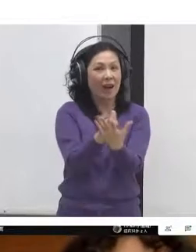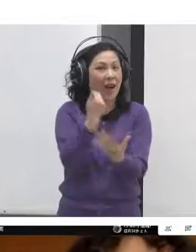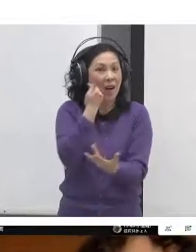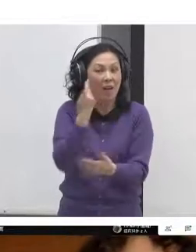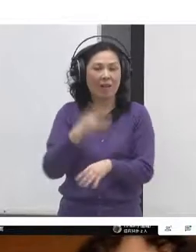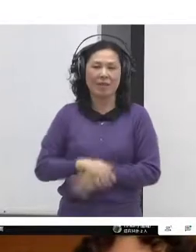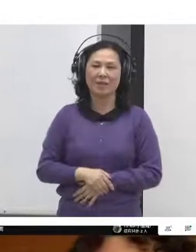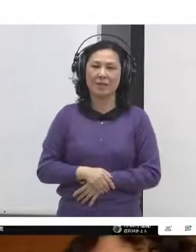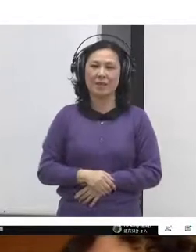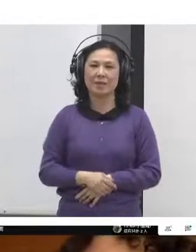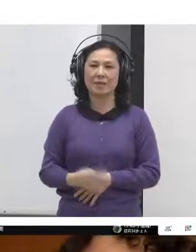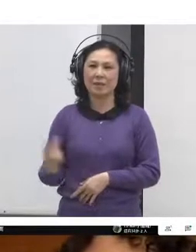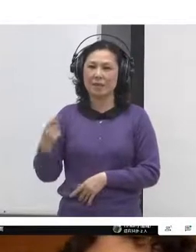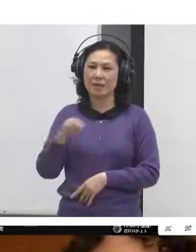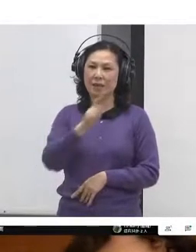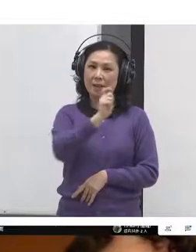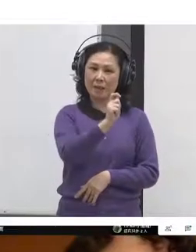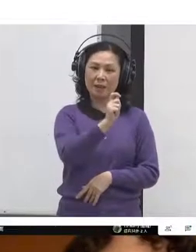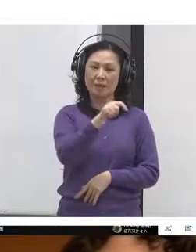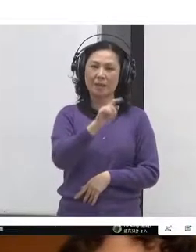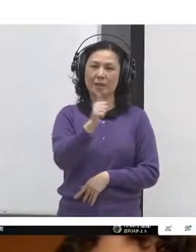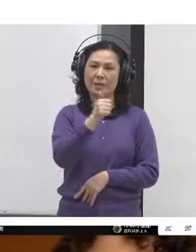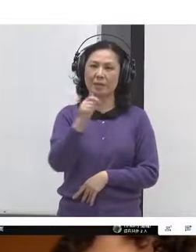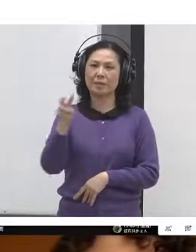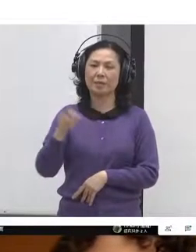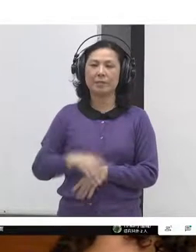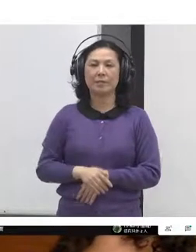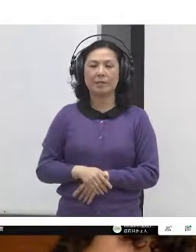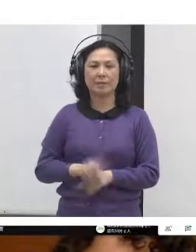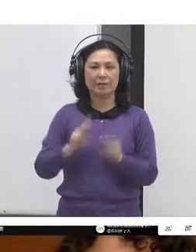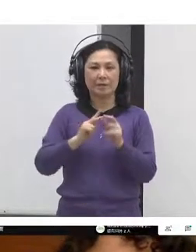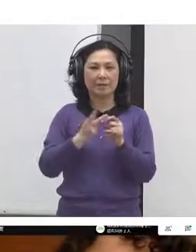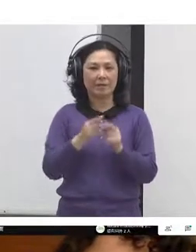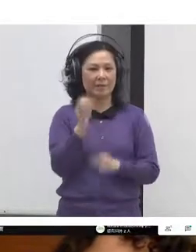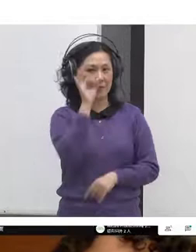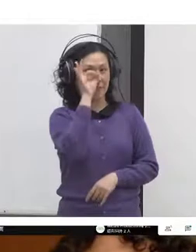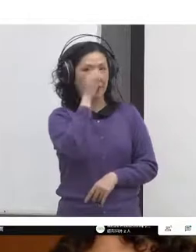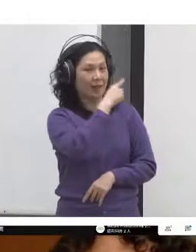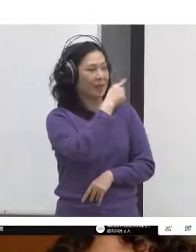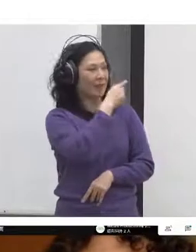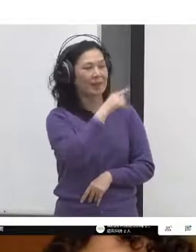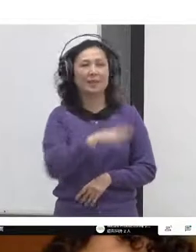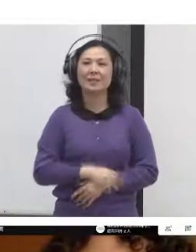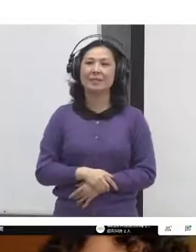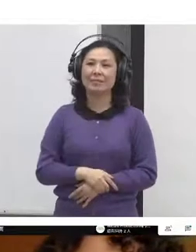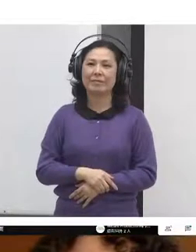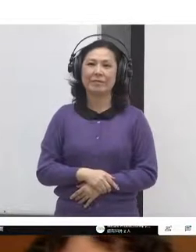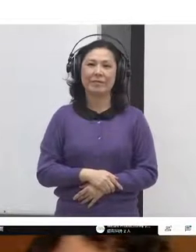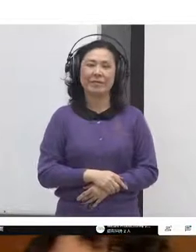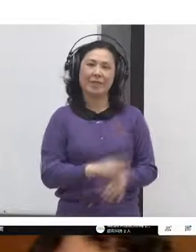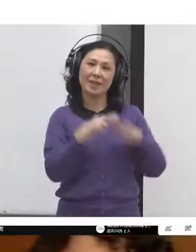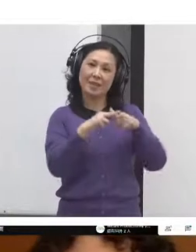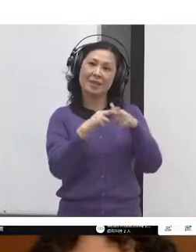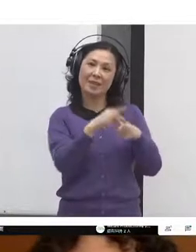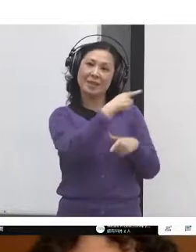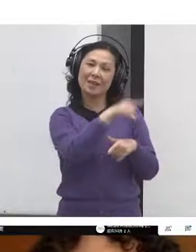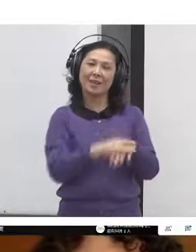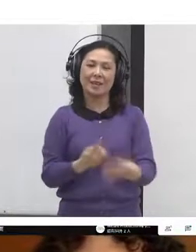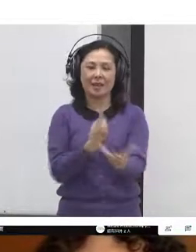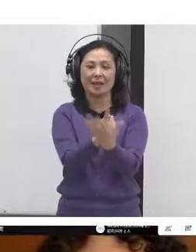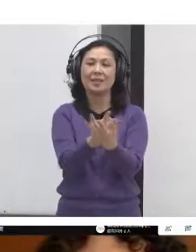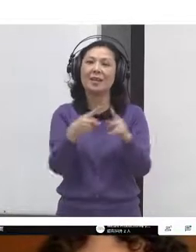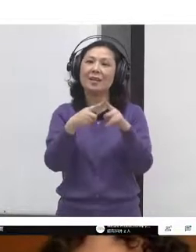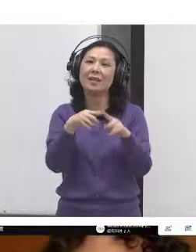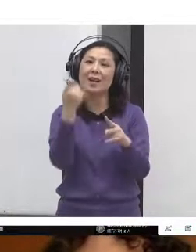just want to run through a couple photos with Denora from GovLab, Devin Balkind, a political candidate, Christina Shi, the